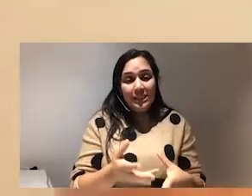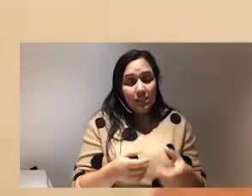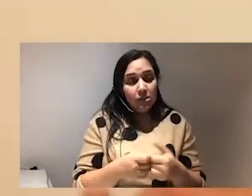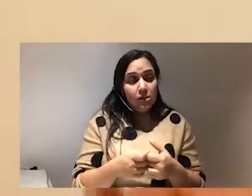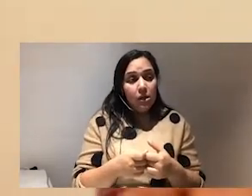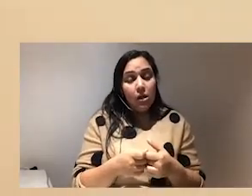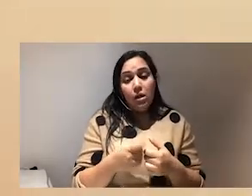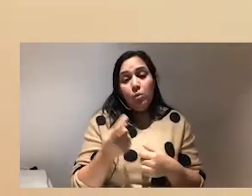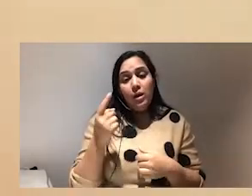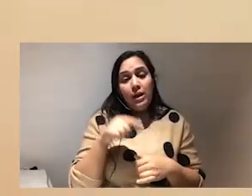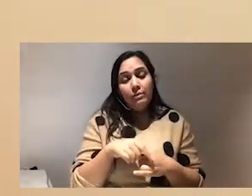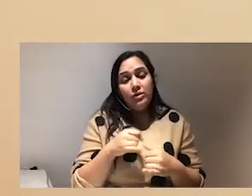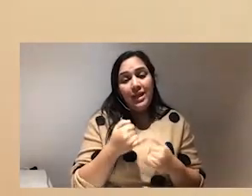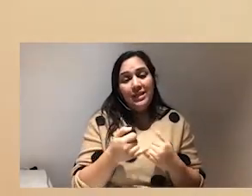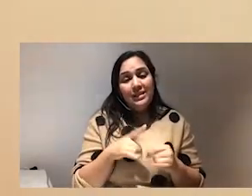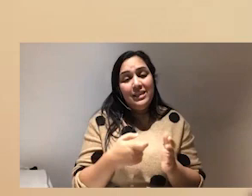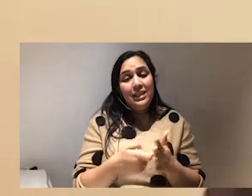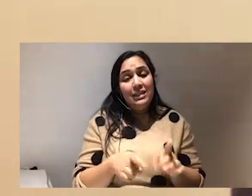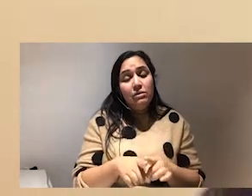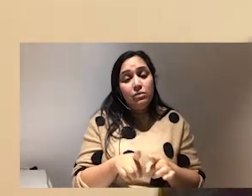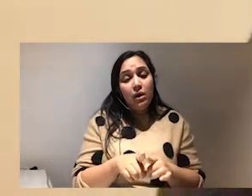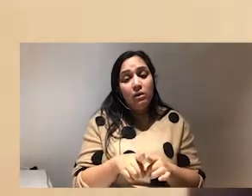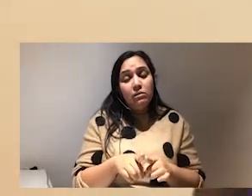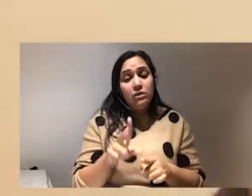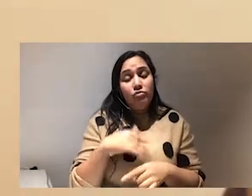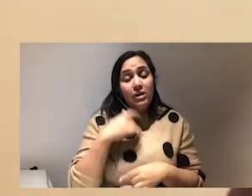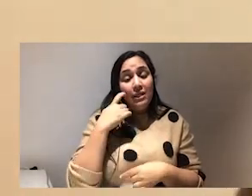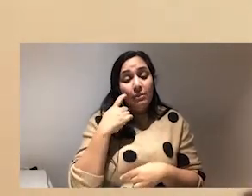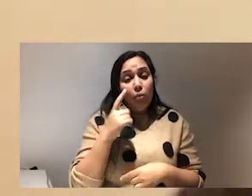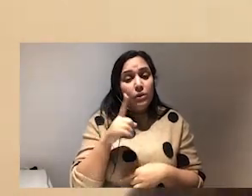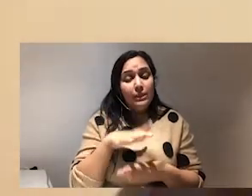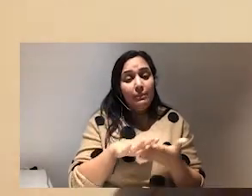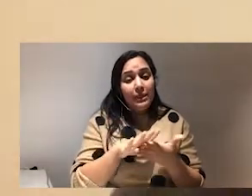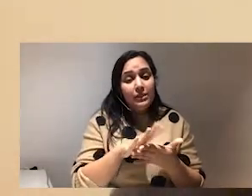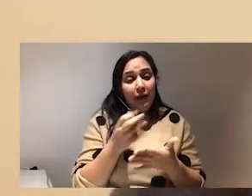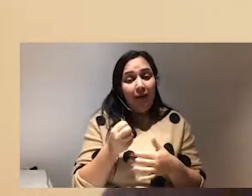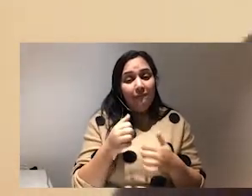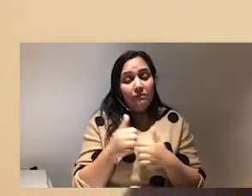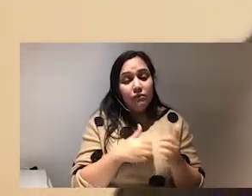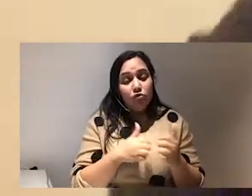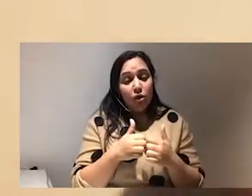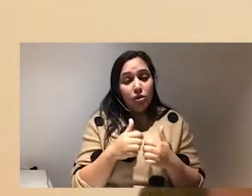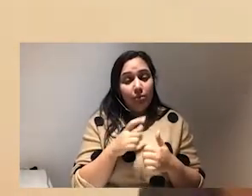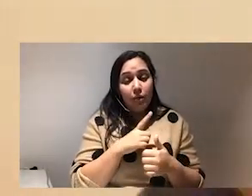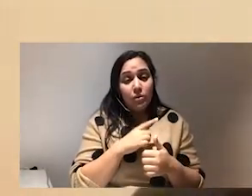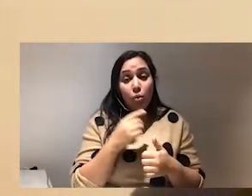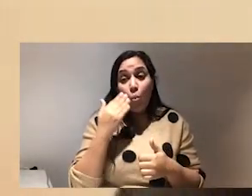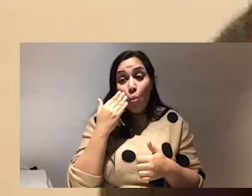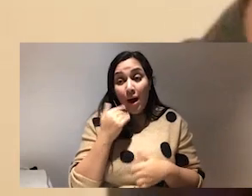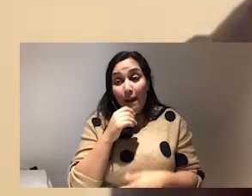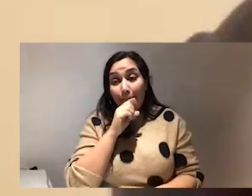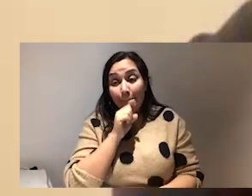and we're coming to the end of the year as well really think about what does it mean to have infrastructure because white men